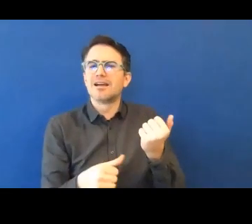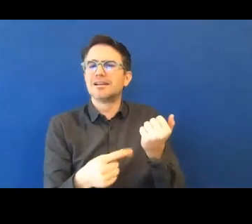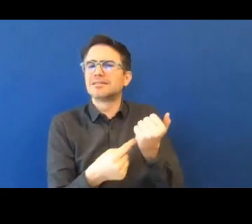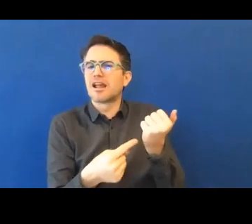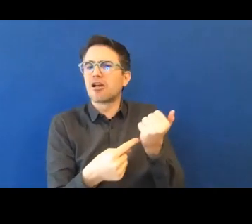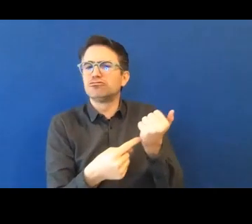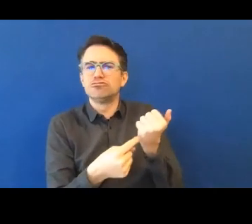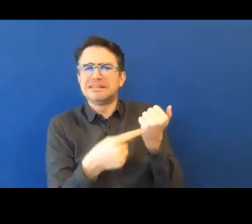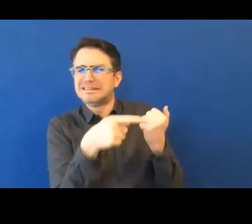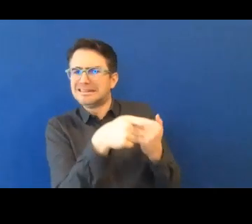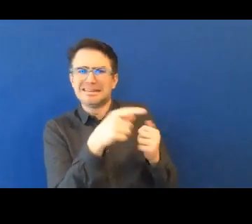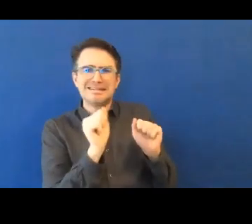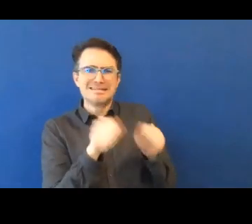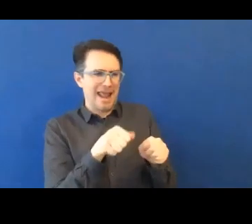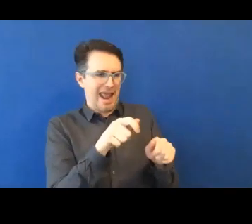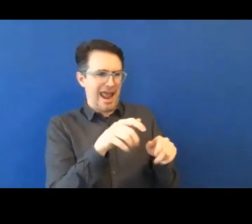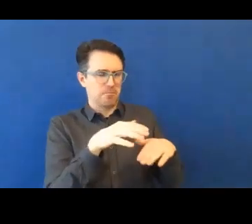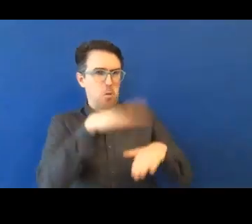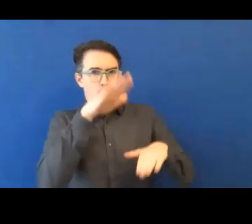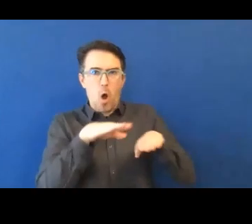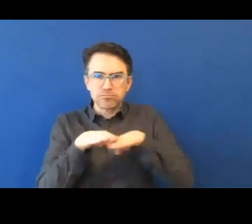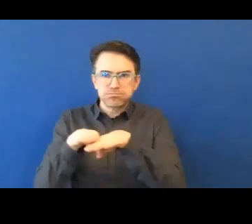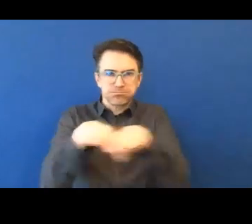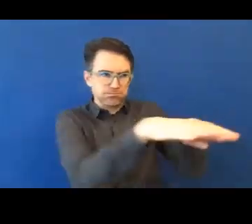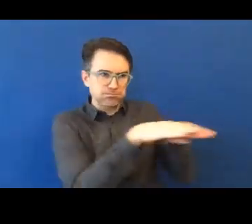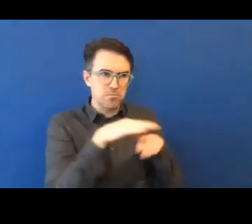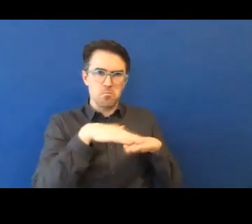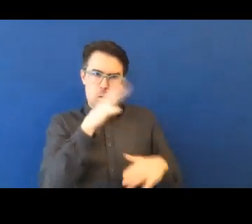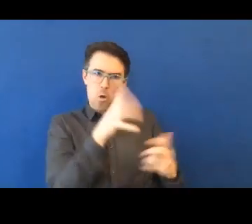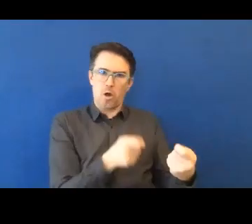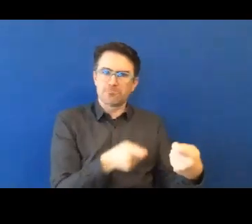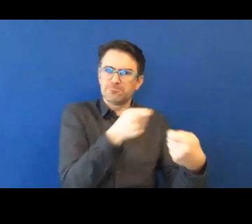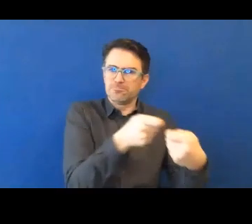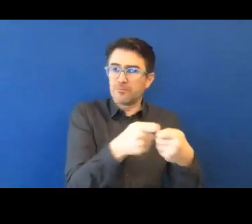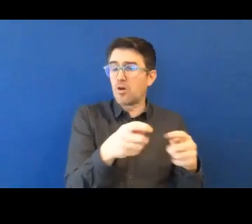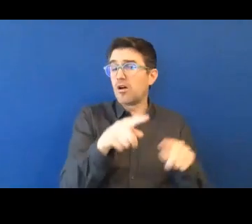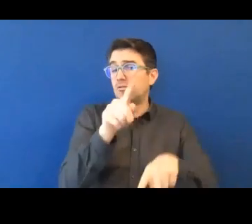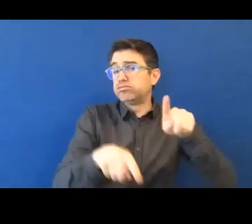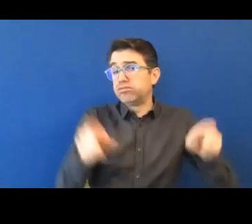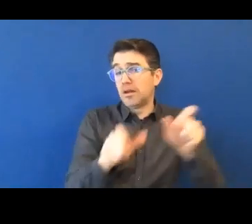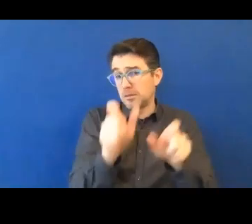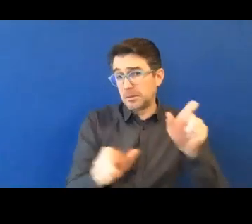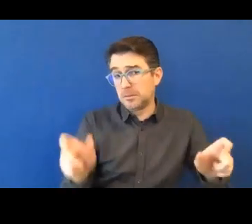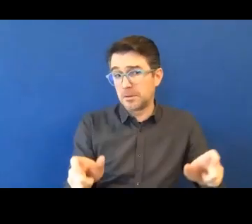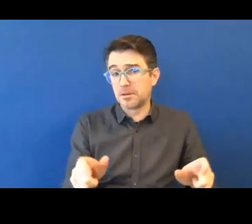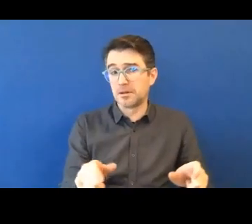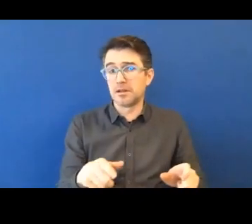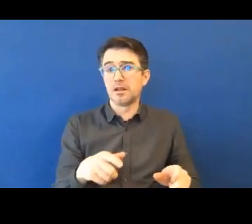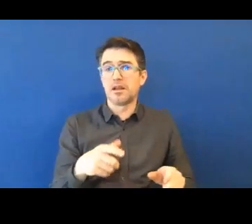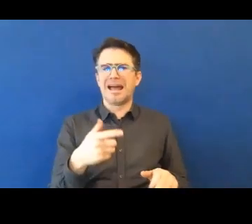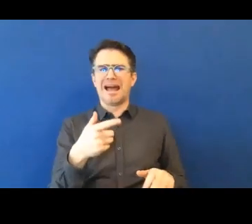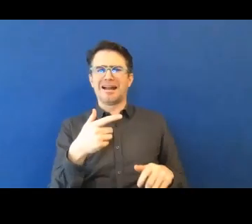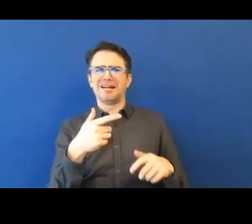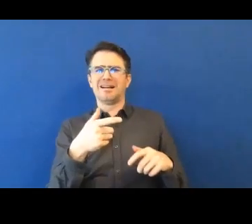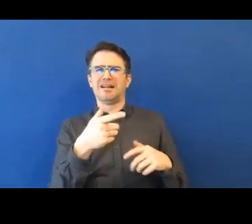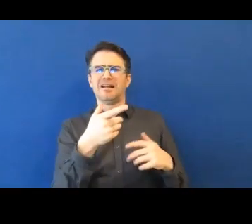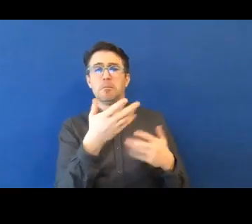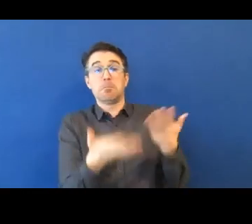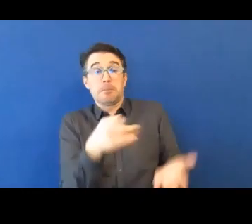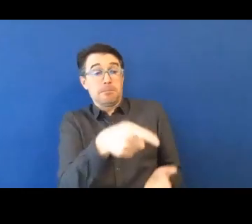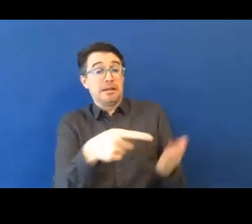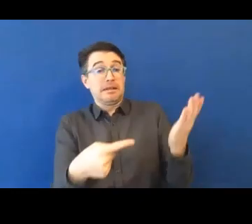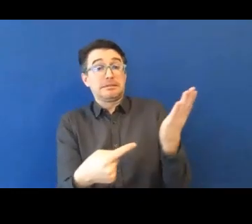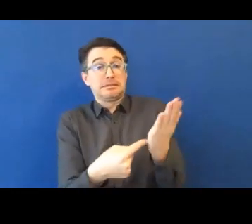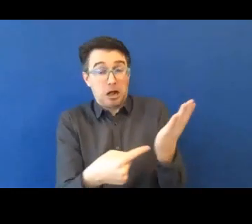And I suppose that's my next point. So we know what we can do with individuals at an individual level. It's best done on a bespoke basis,